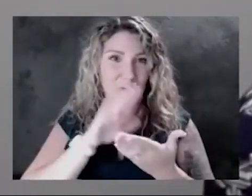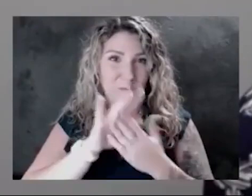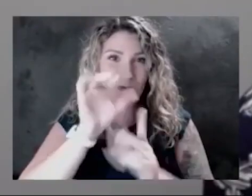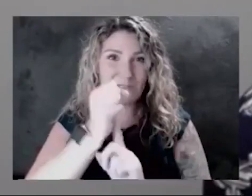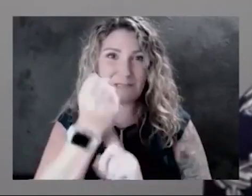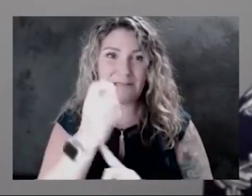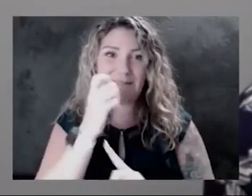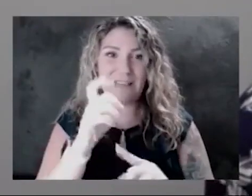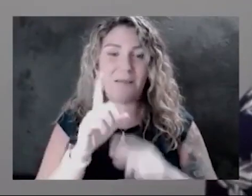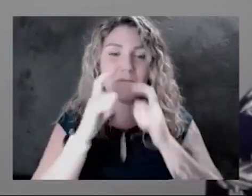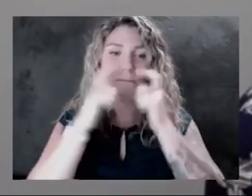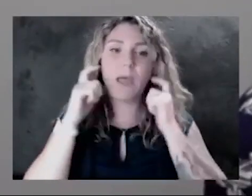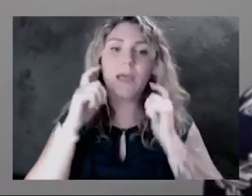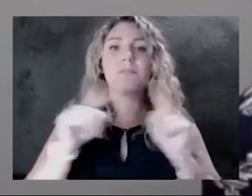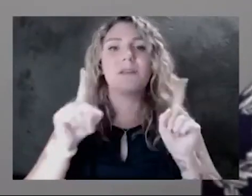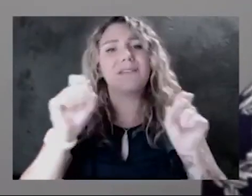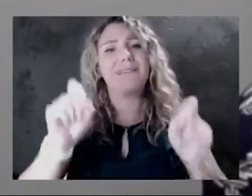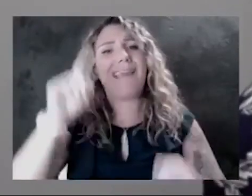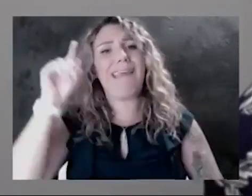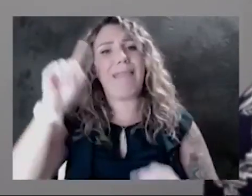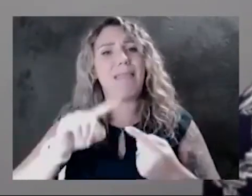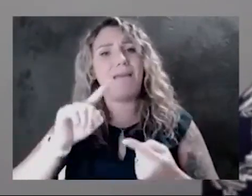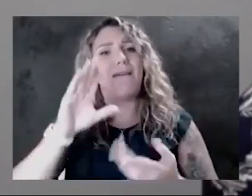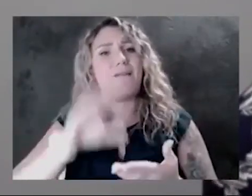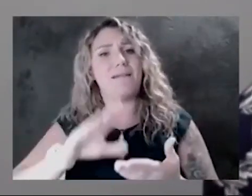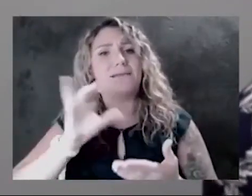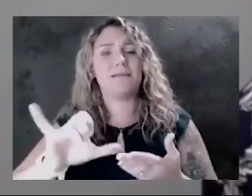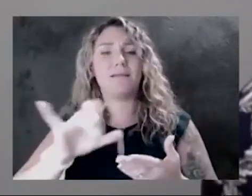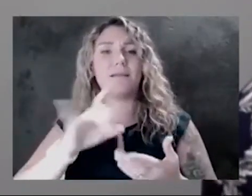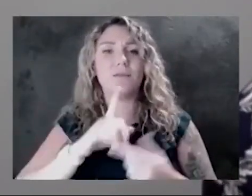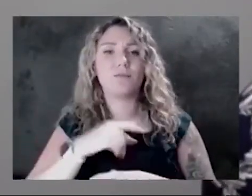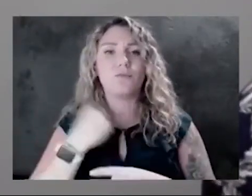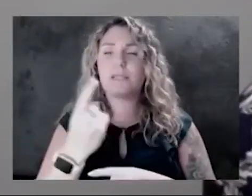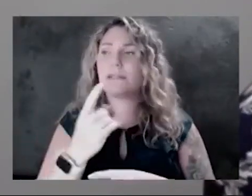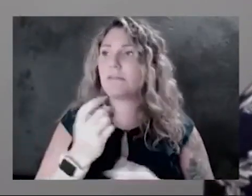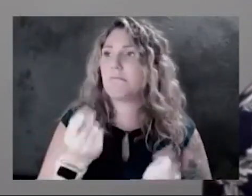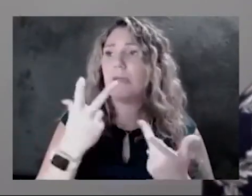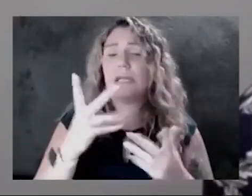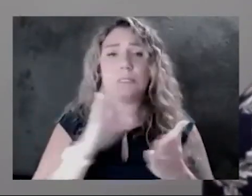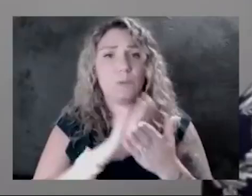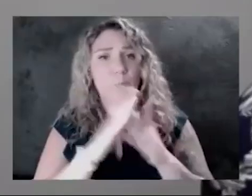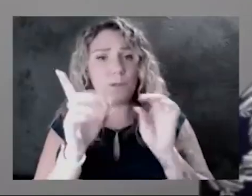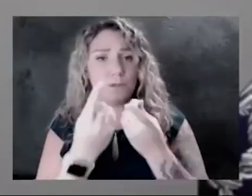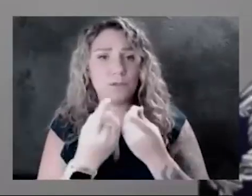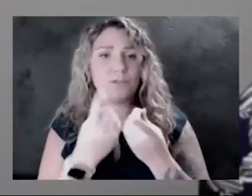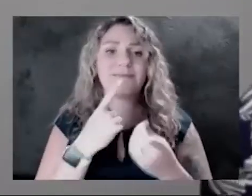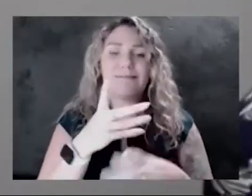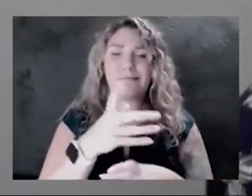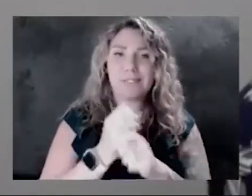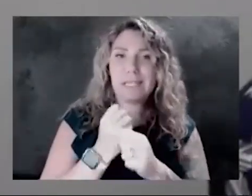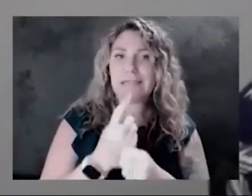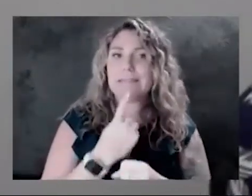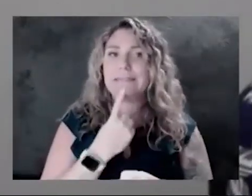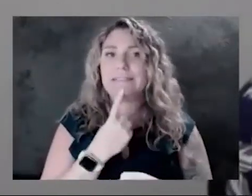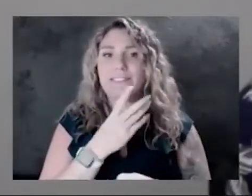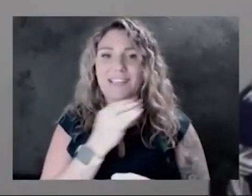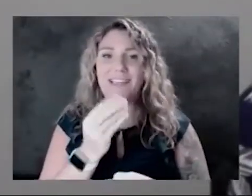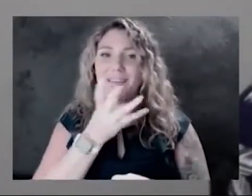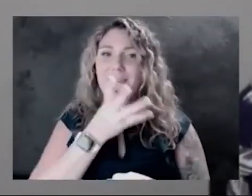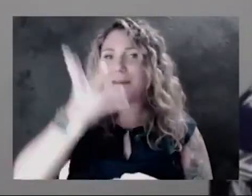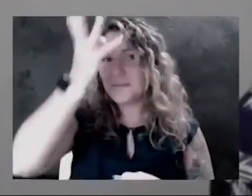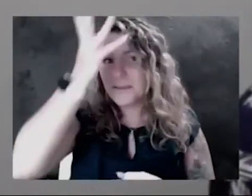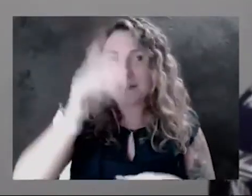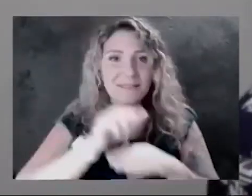ways to lessen that risk. And I think a lot of the school districts are taking that piece seriously because, again, even the kids who whose parents are sending them in masks